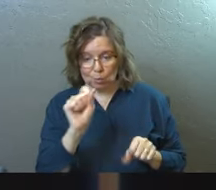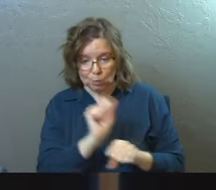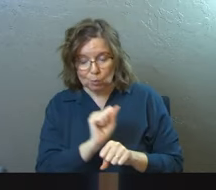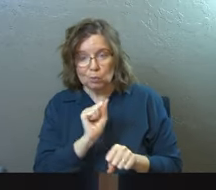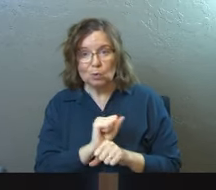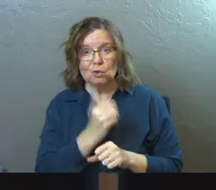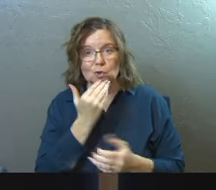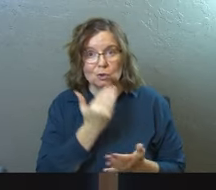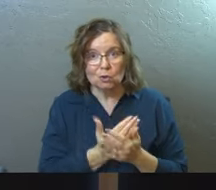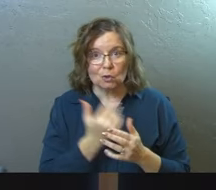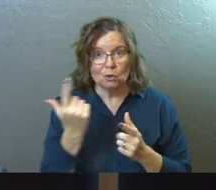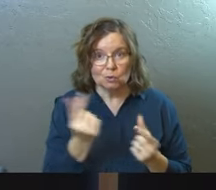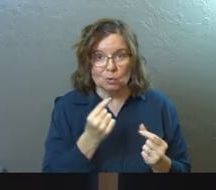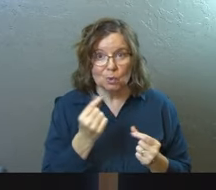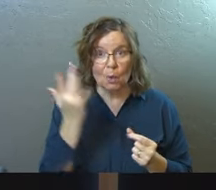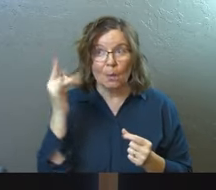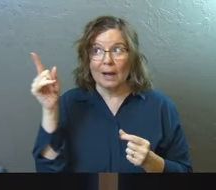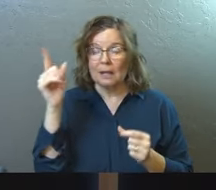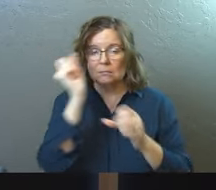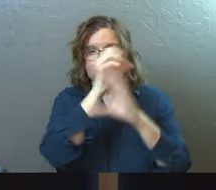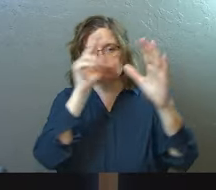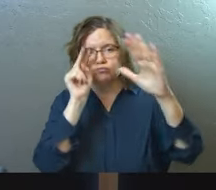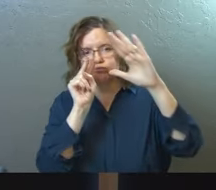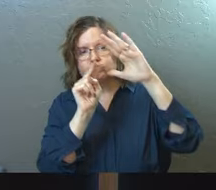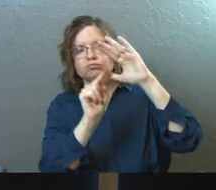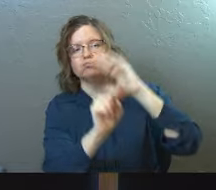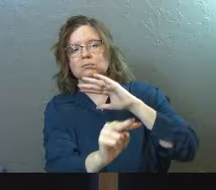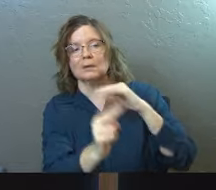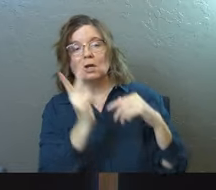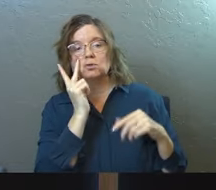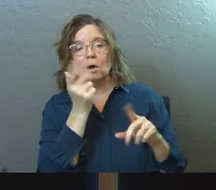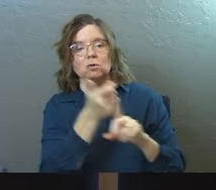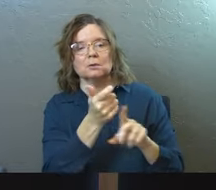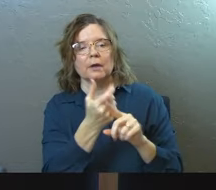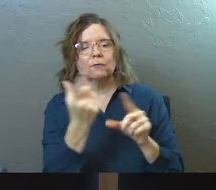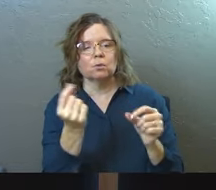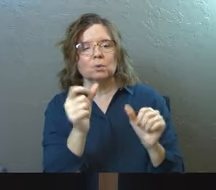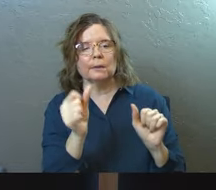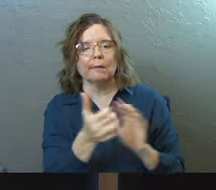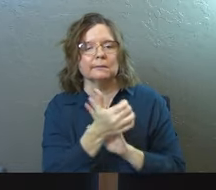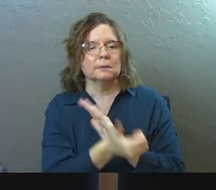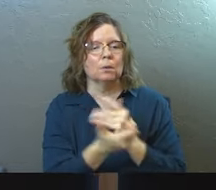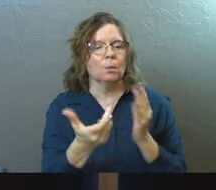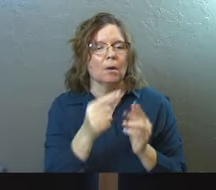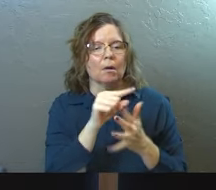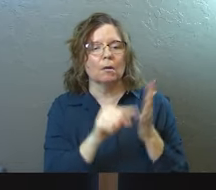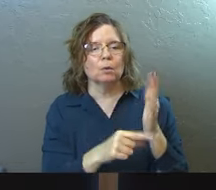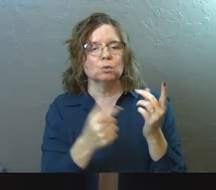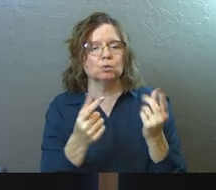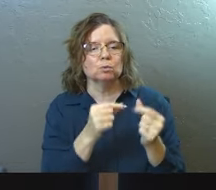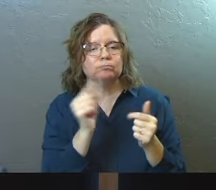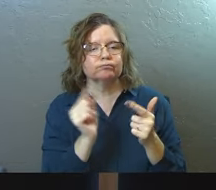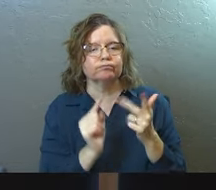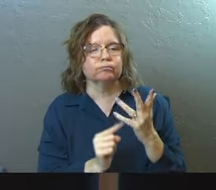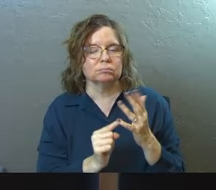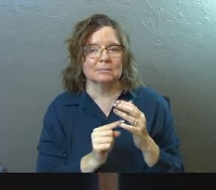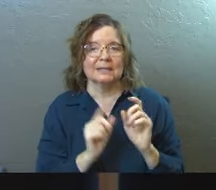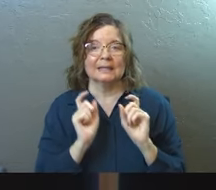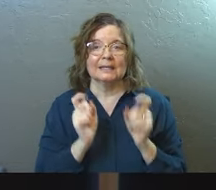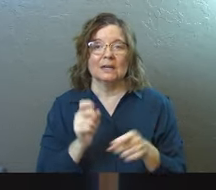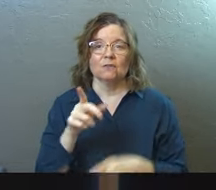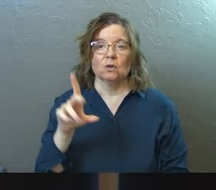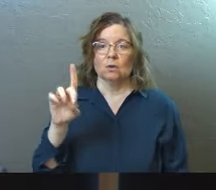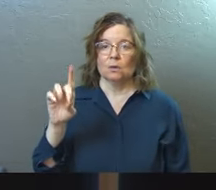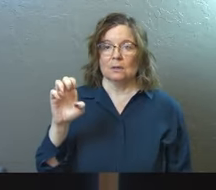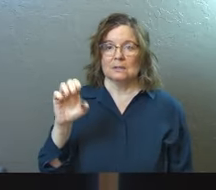prepared in advance at the very beginning of time for you to do. What's a word for that? Destiny. God has given